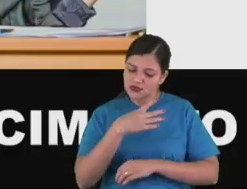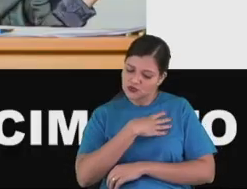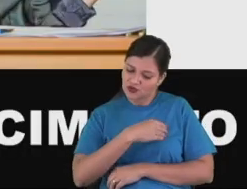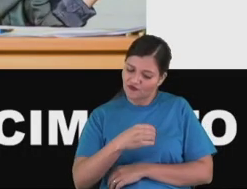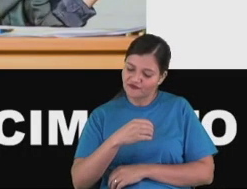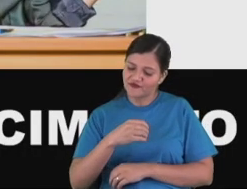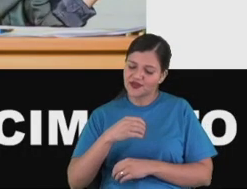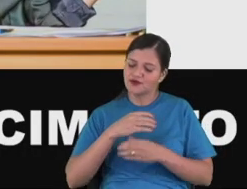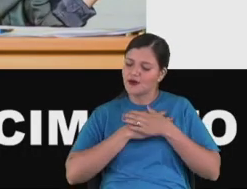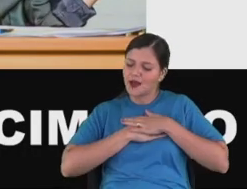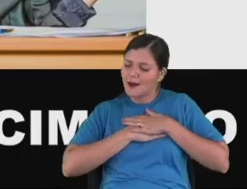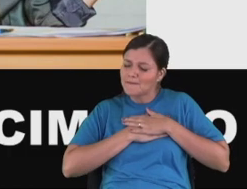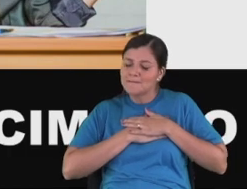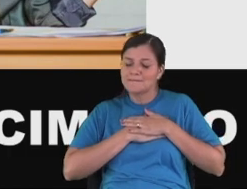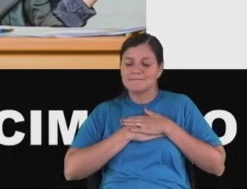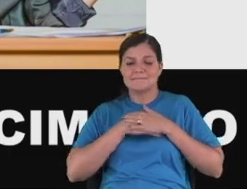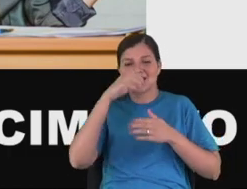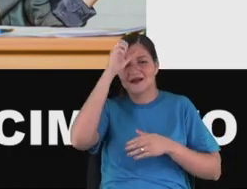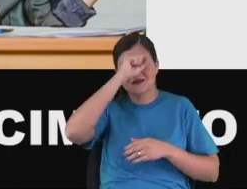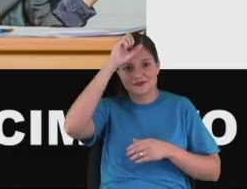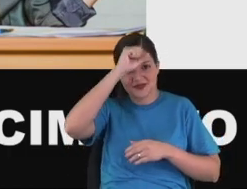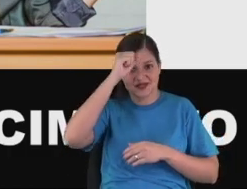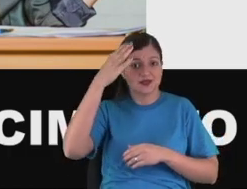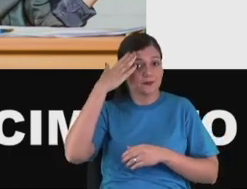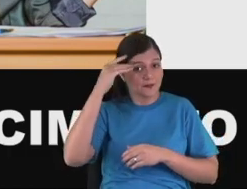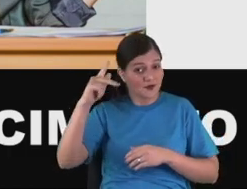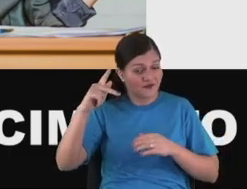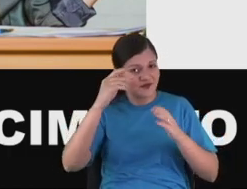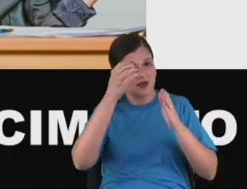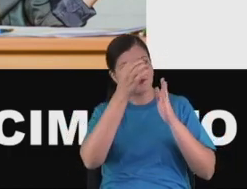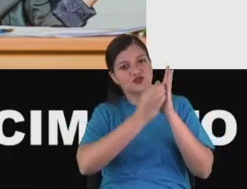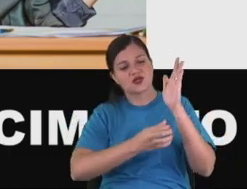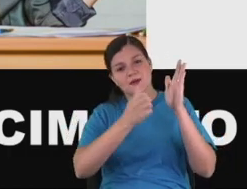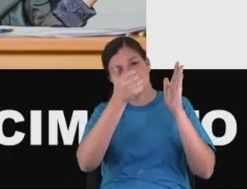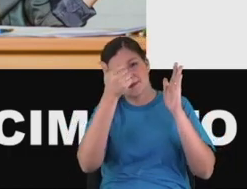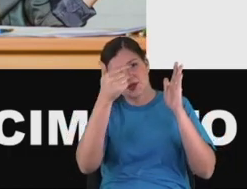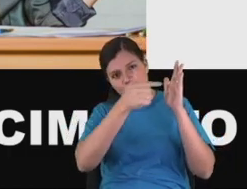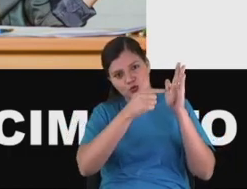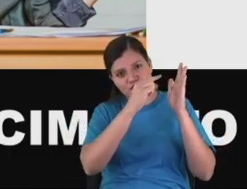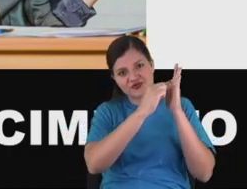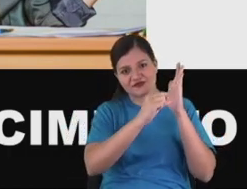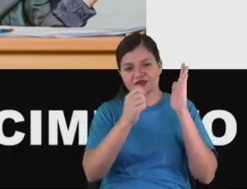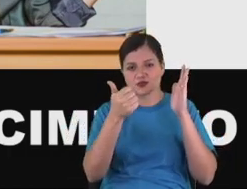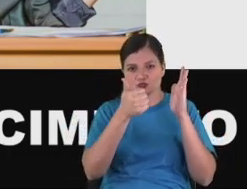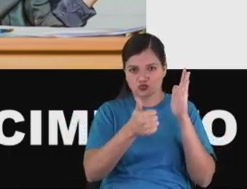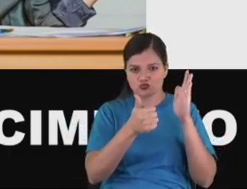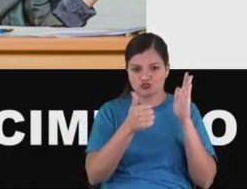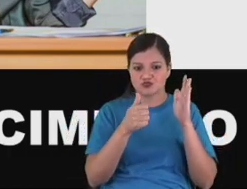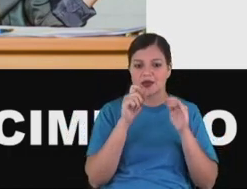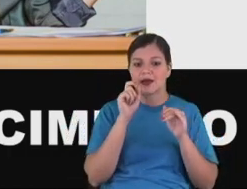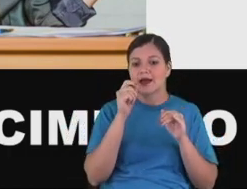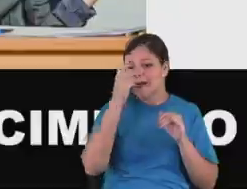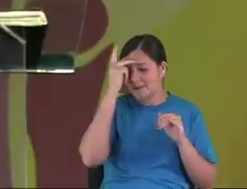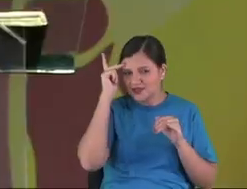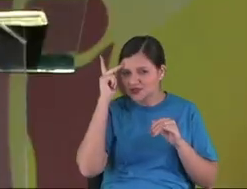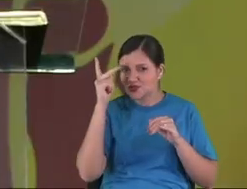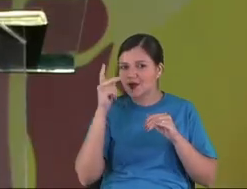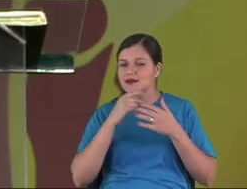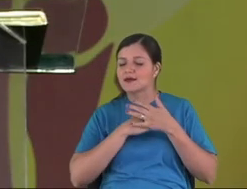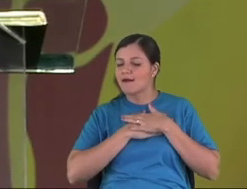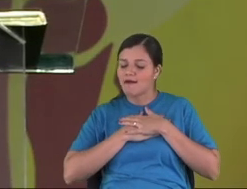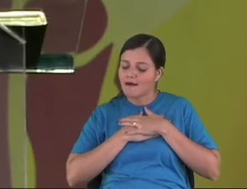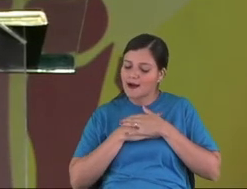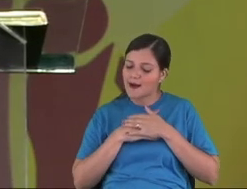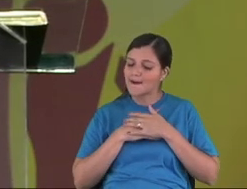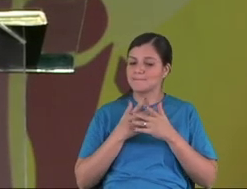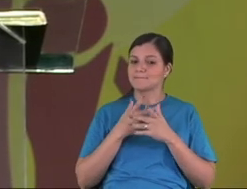Teach the king to love the knowledge. Proverbs 14, 21. If you love the discipline,